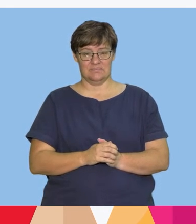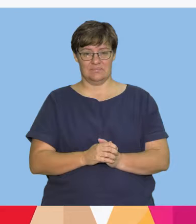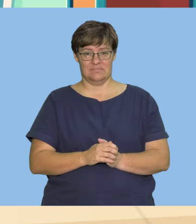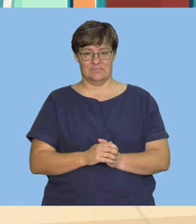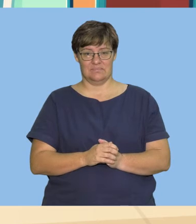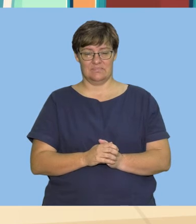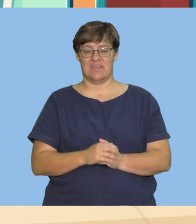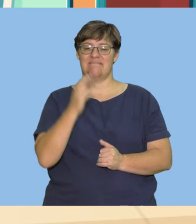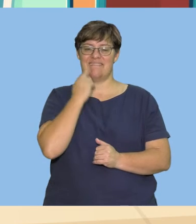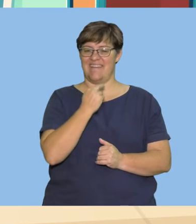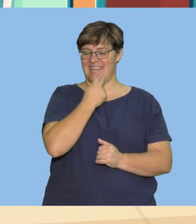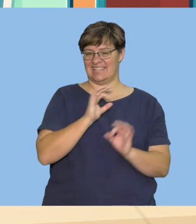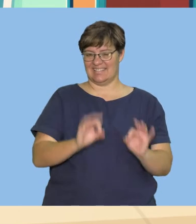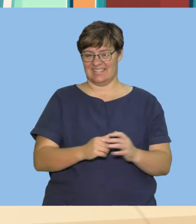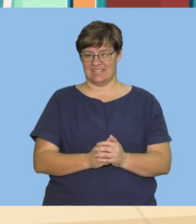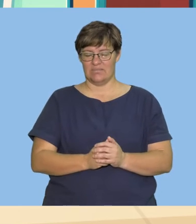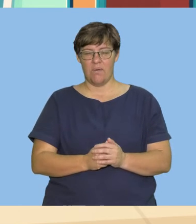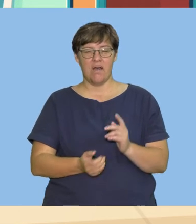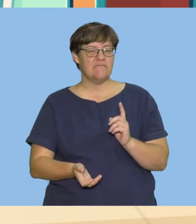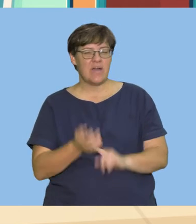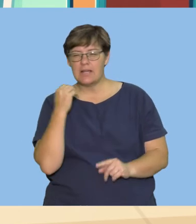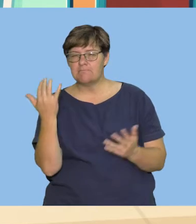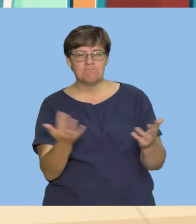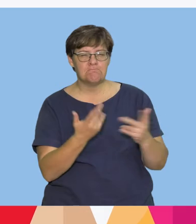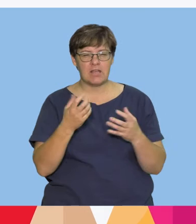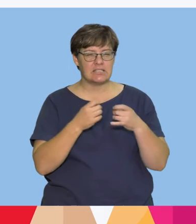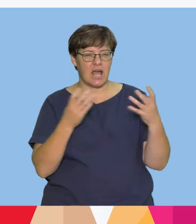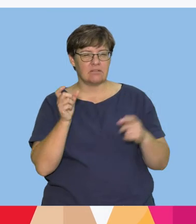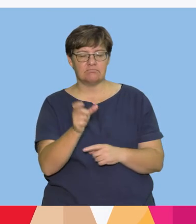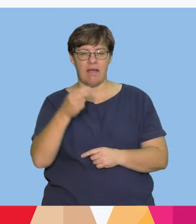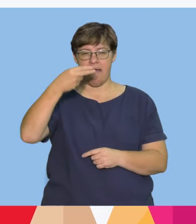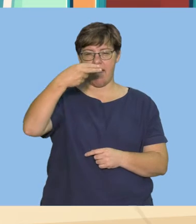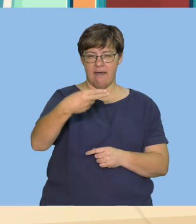Lovely. Now find something that begins with the letter H.